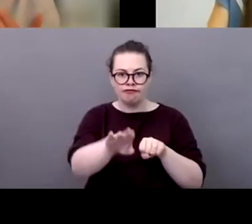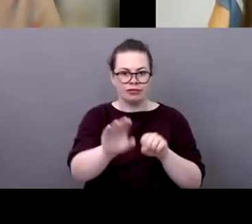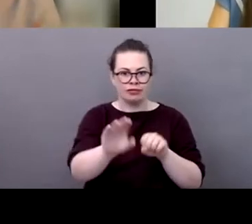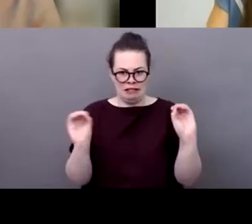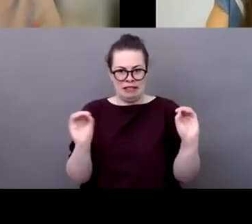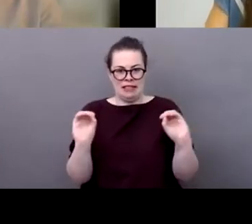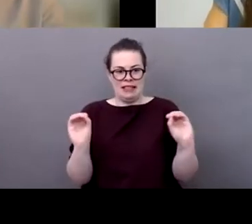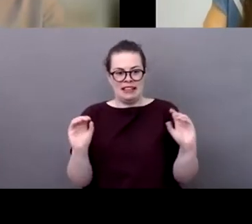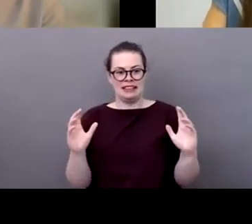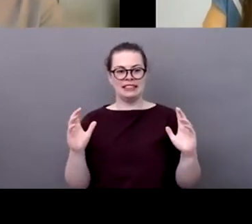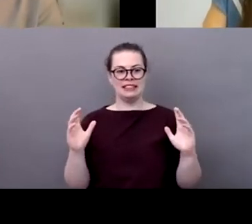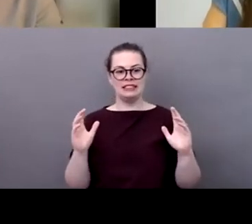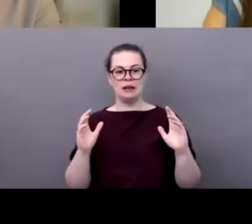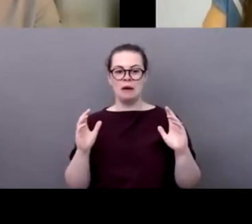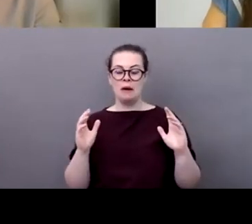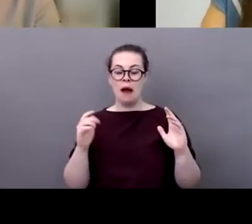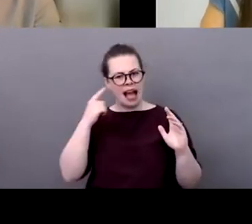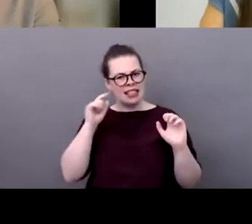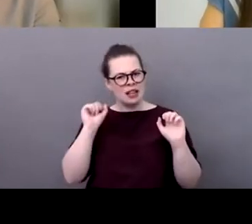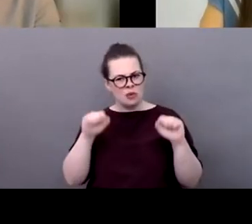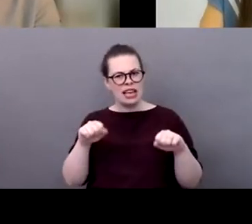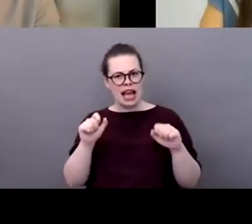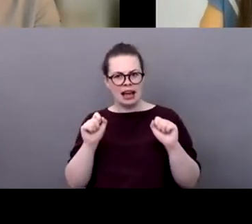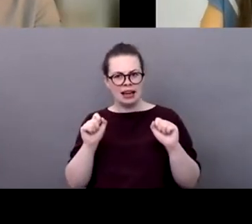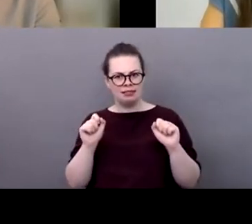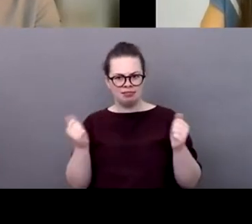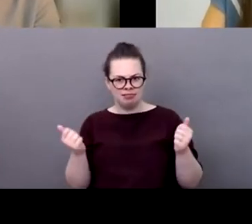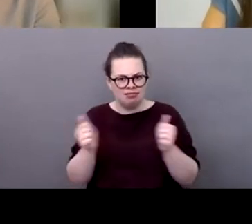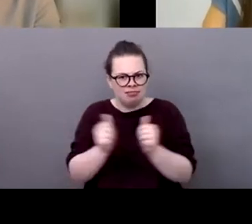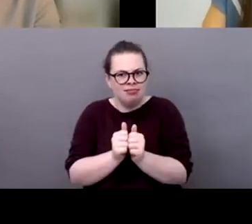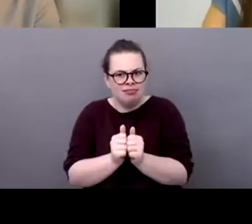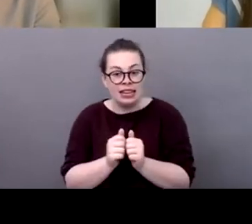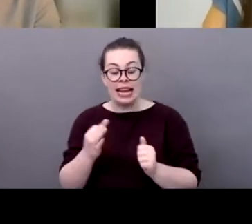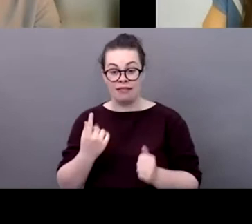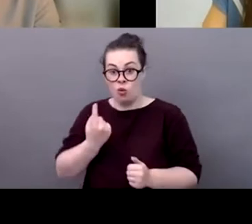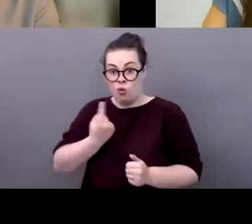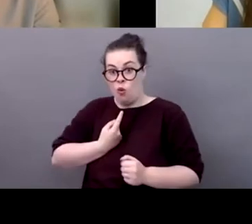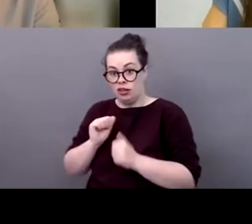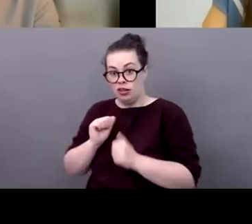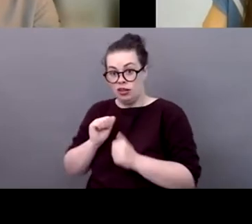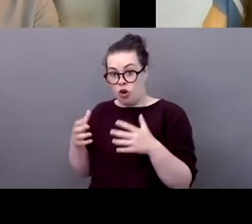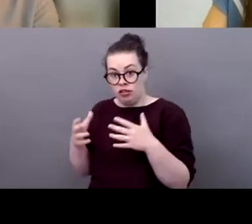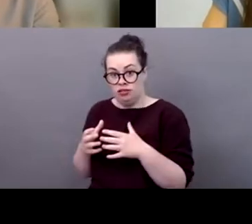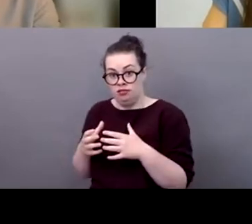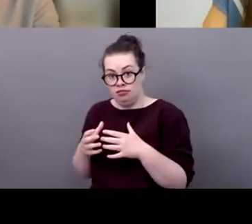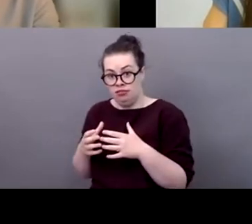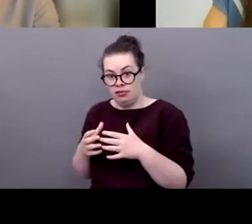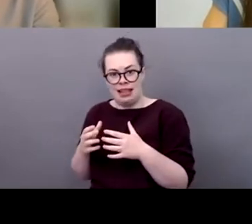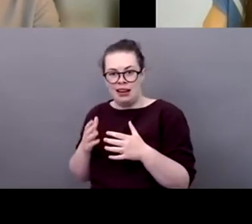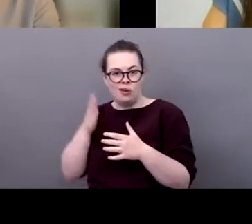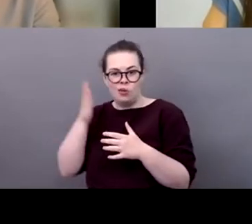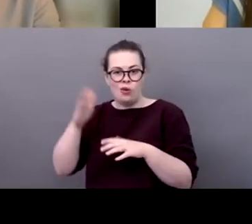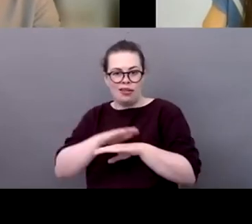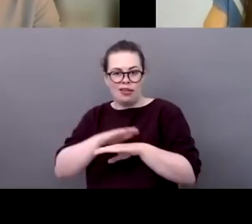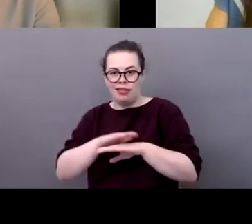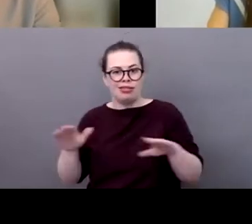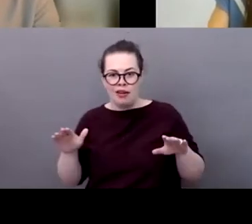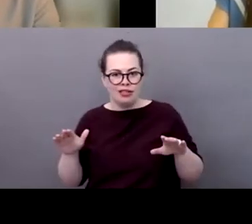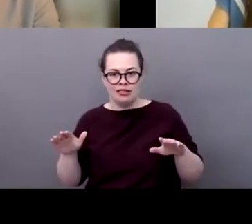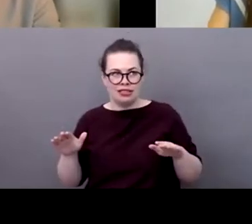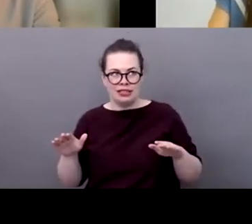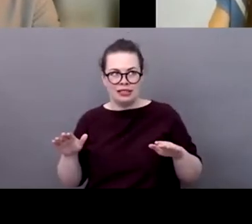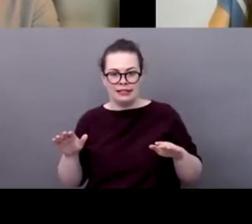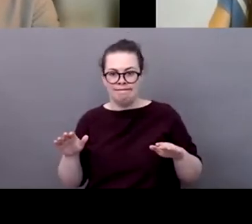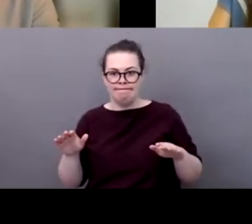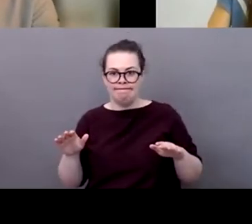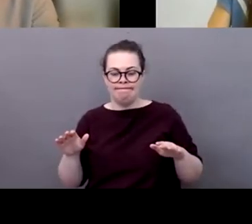in our own bubble and our own sports bubble then i think it's we're not going to achieve what we need to achieve um you know you look at